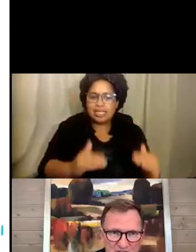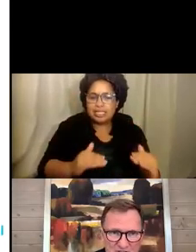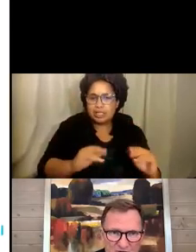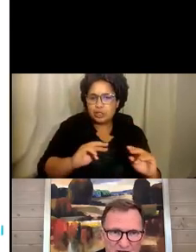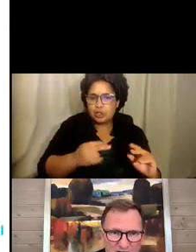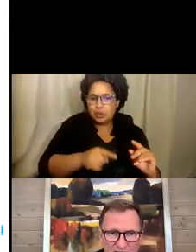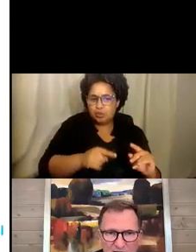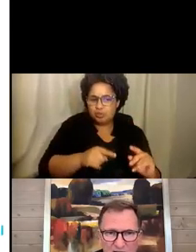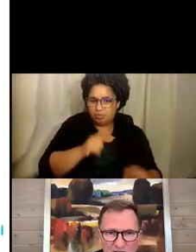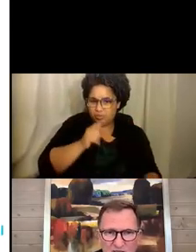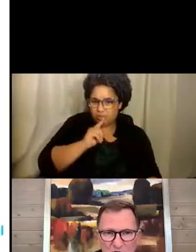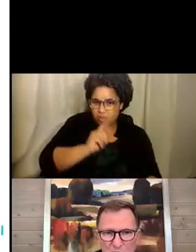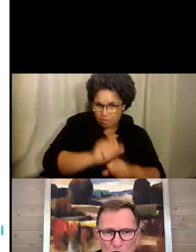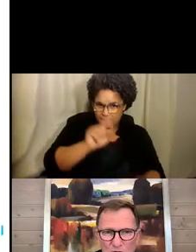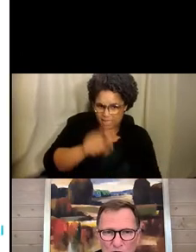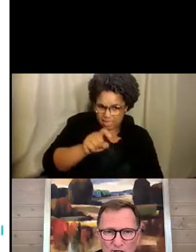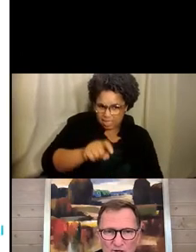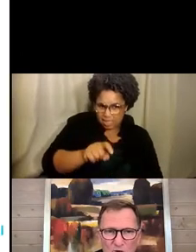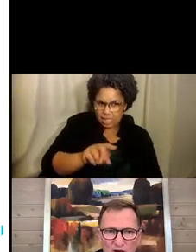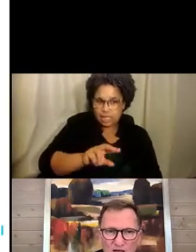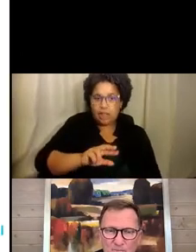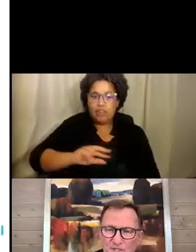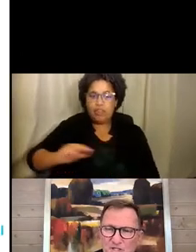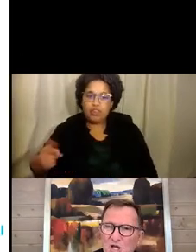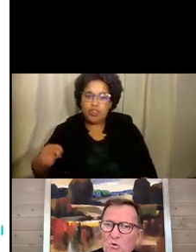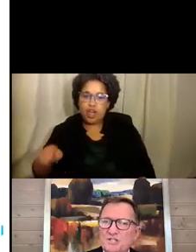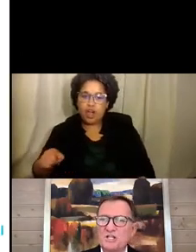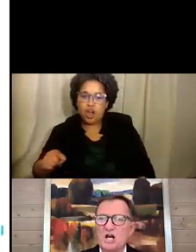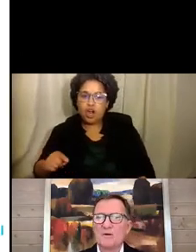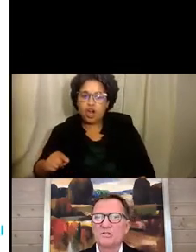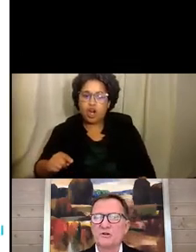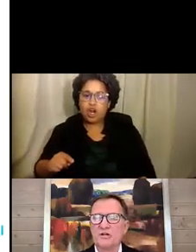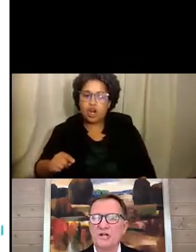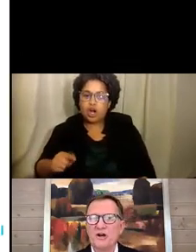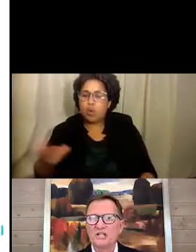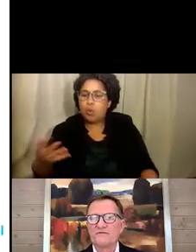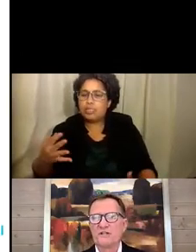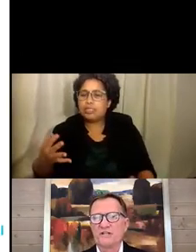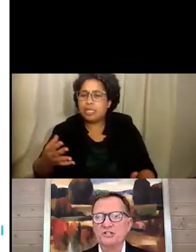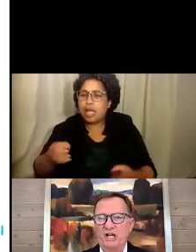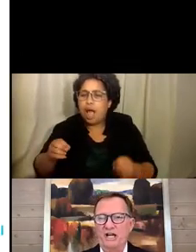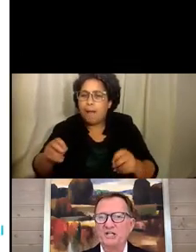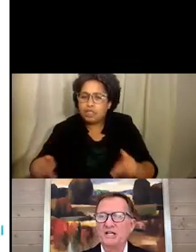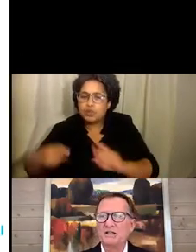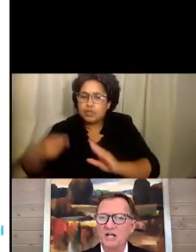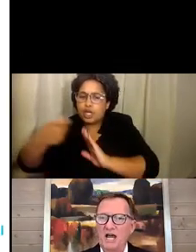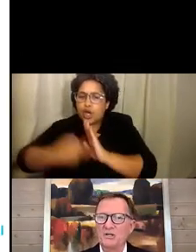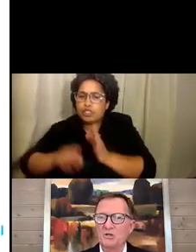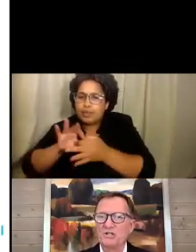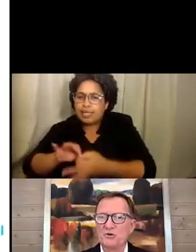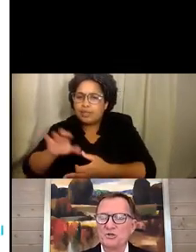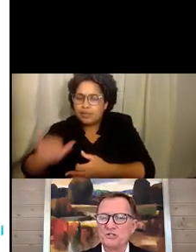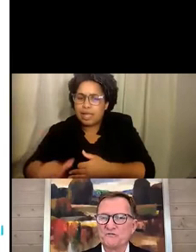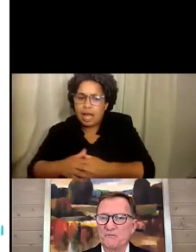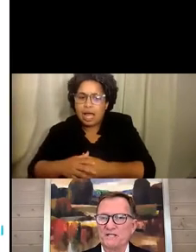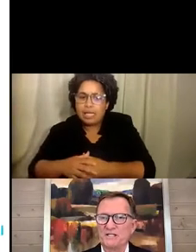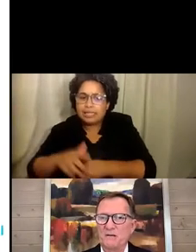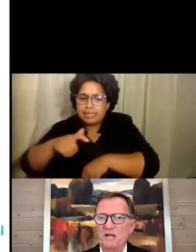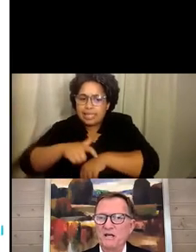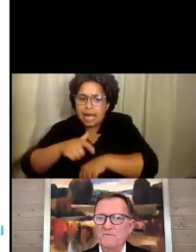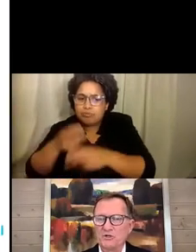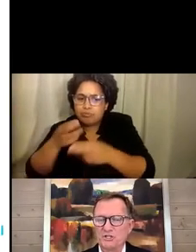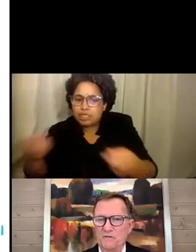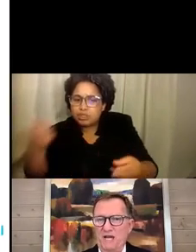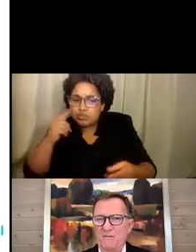really necessary? The third one working our way up is what's the opportunity cost for this change? Time and resources for my